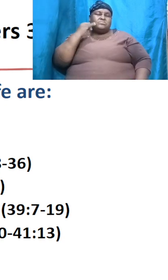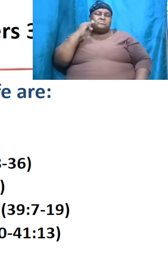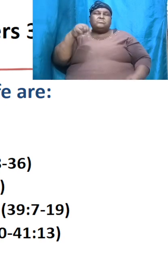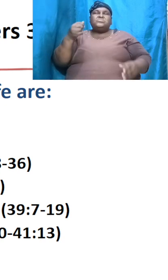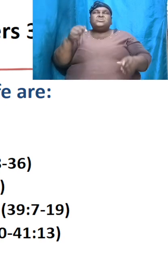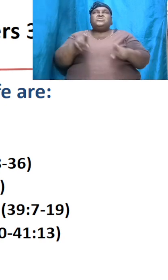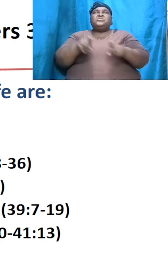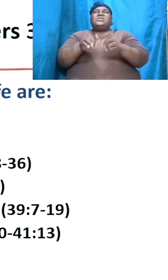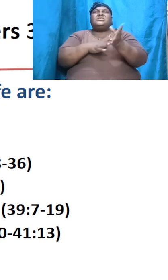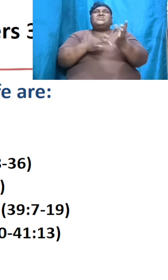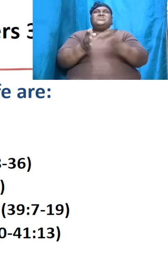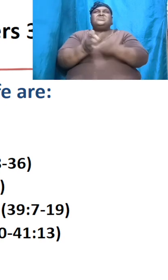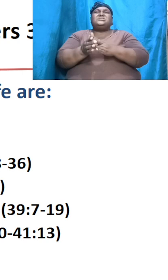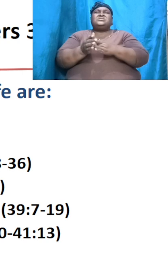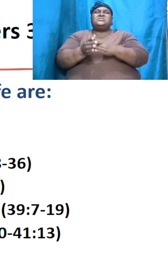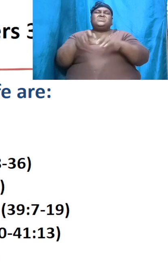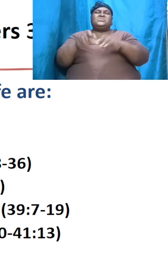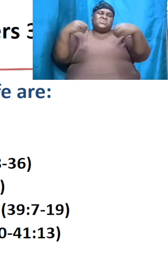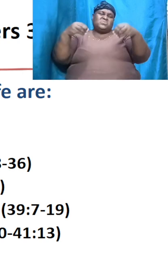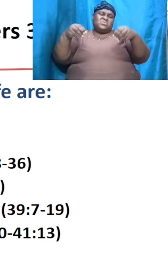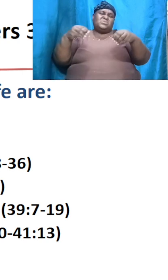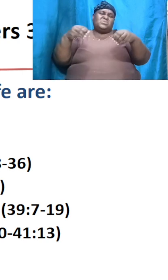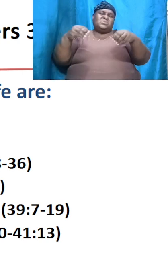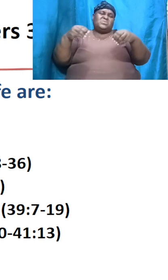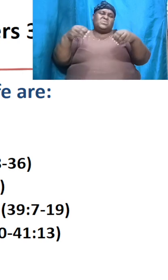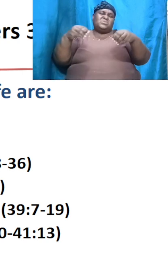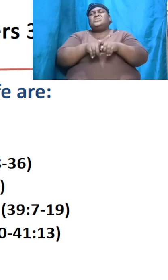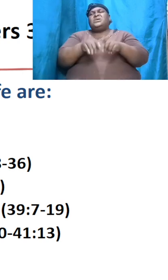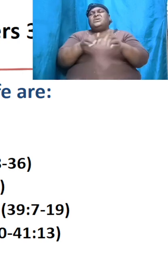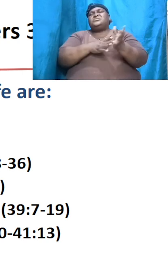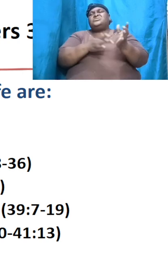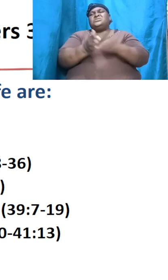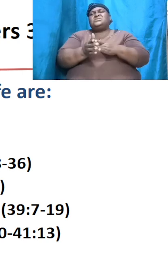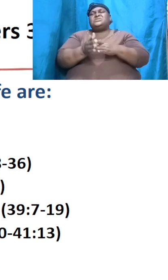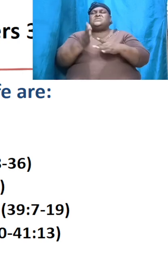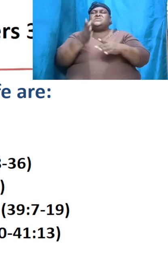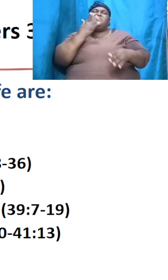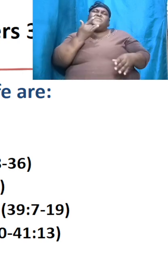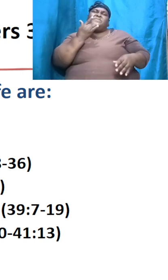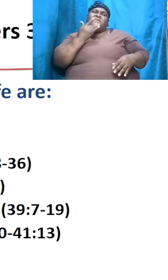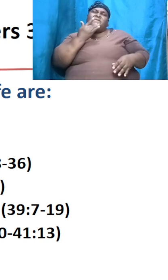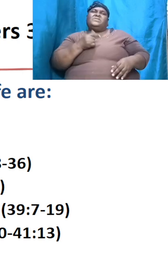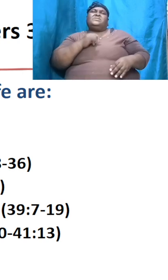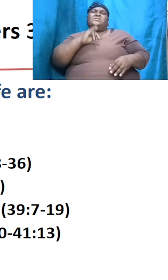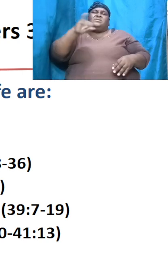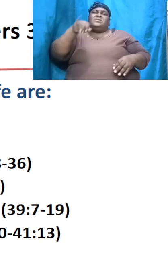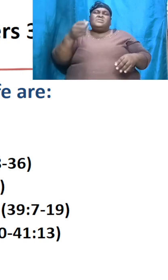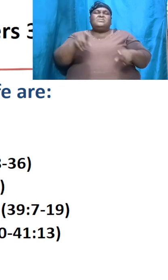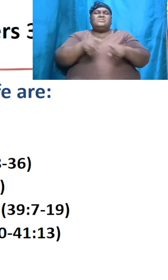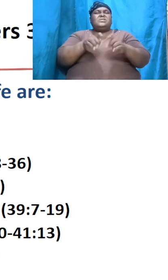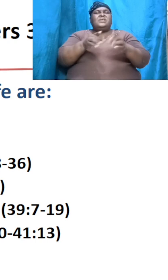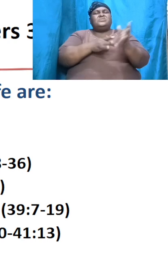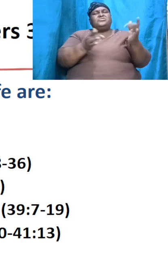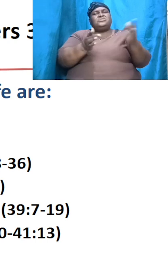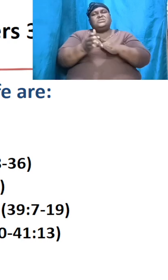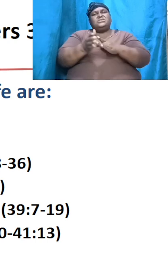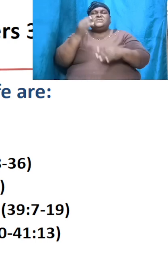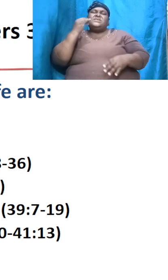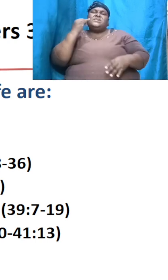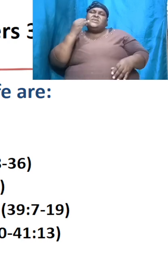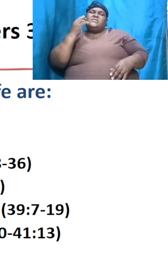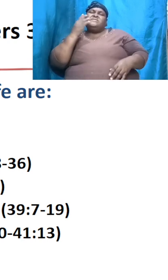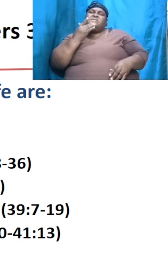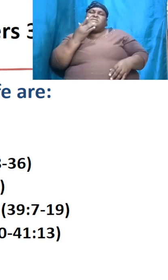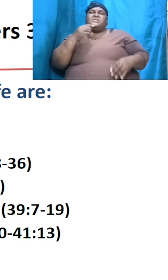he was sold just like Jesus was he was favored just like Jesus was favored by the father